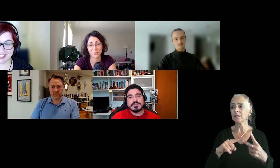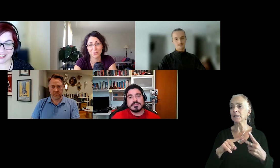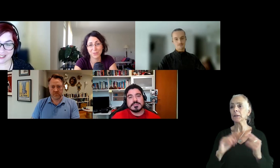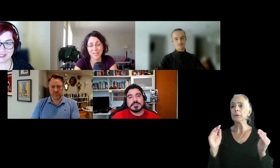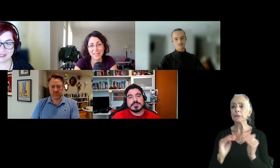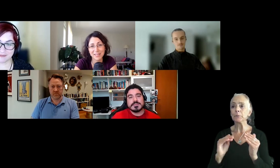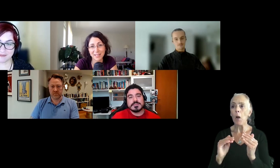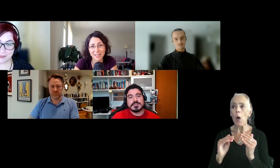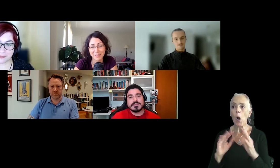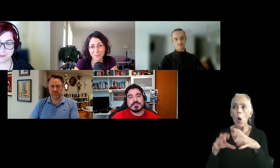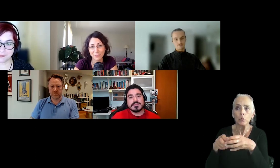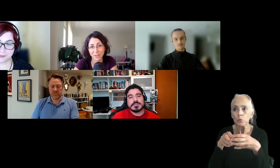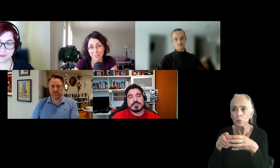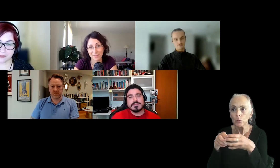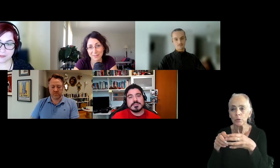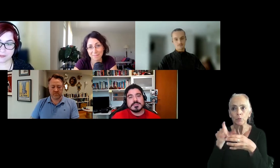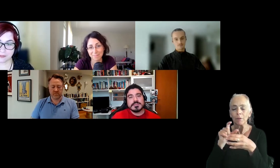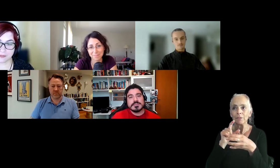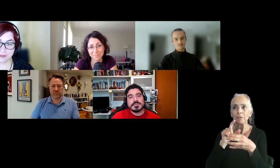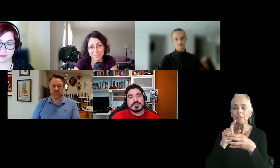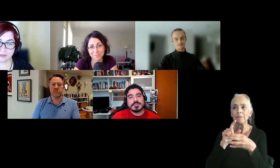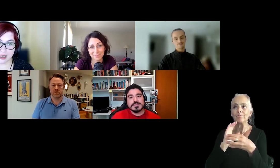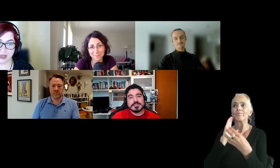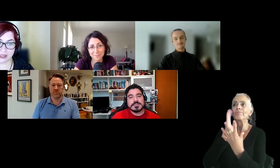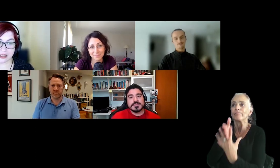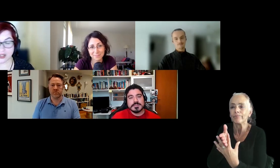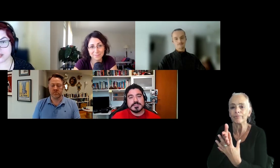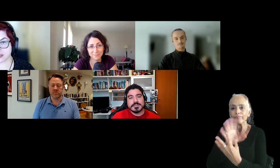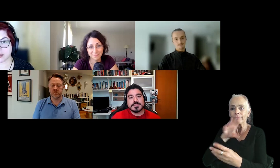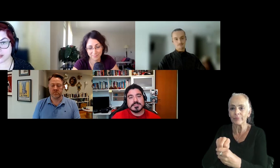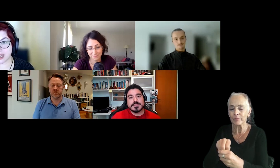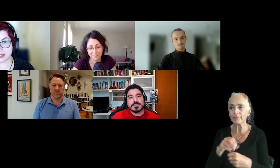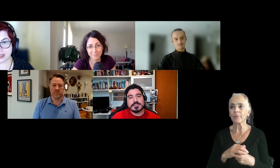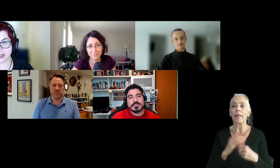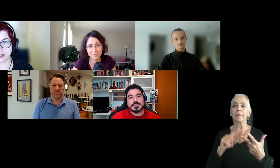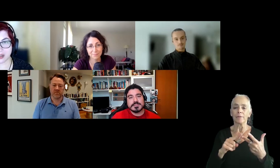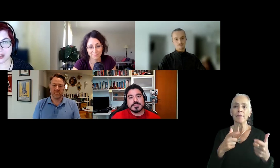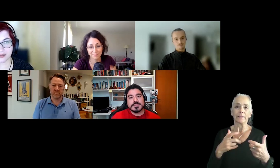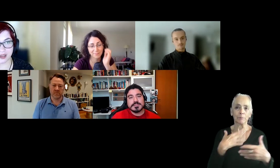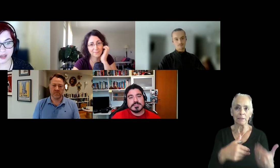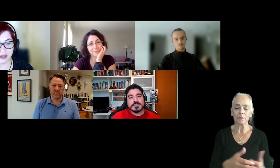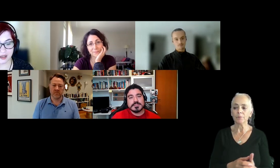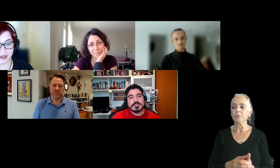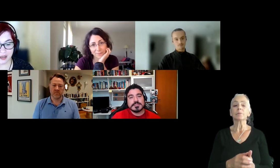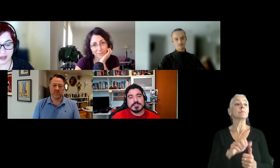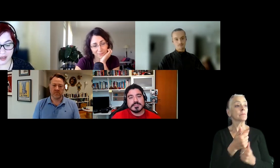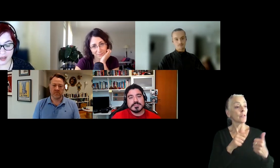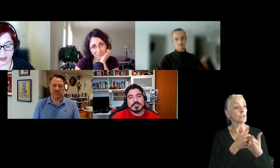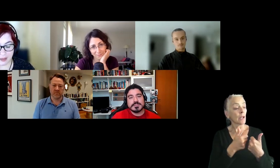have to find your way in and fast-paced. Yeah. Another challenge is also that, like, there's a lot of, uh,